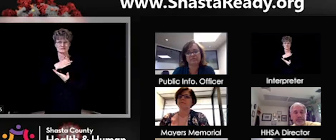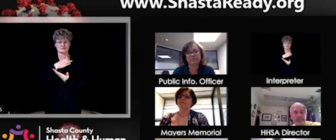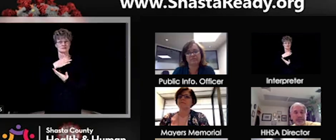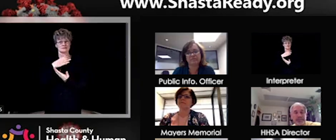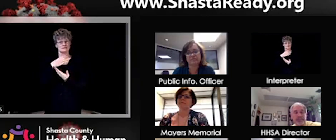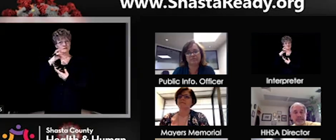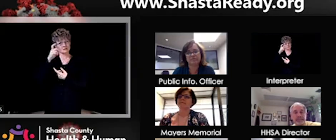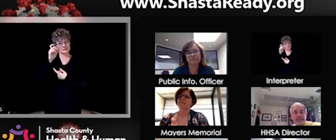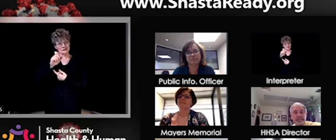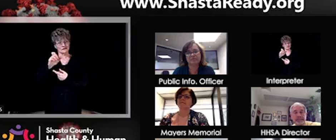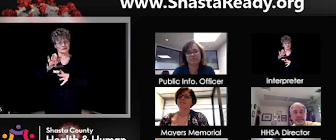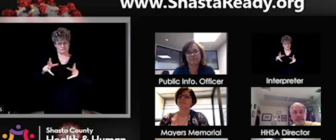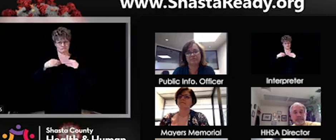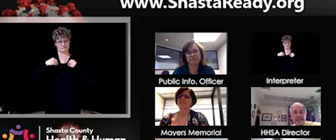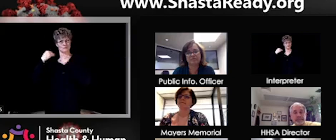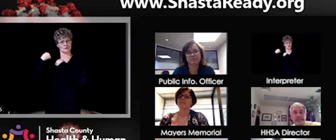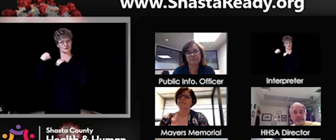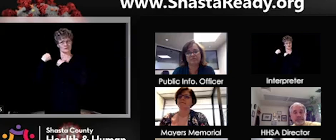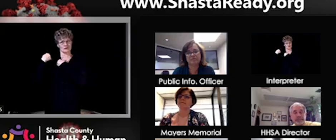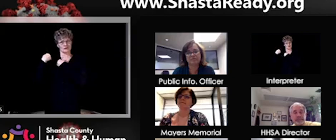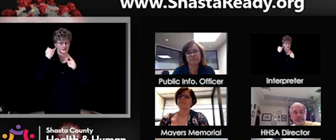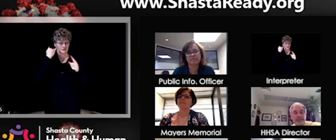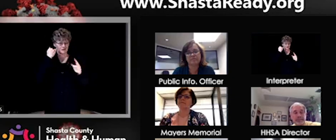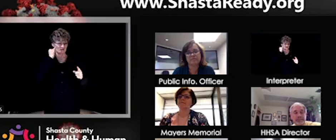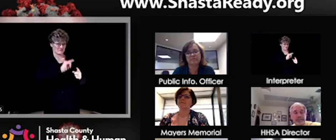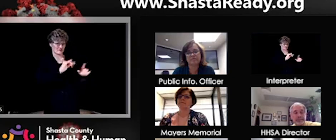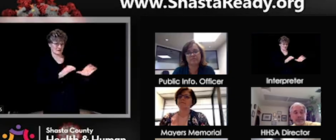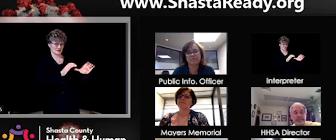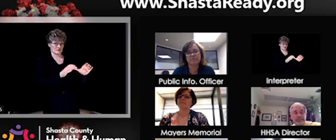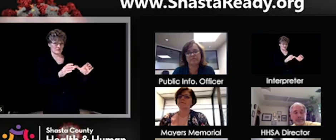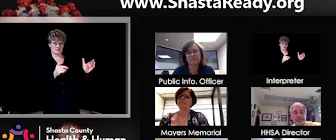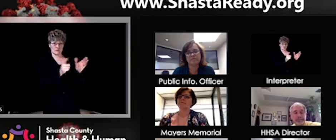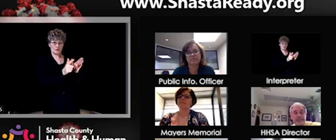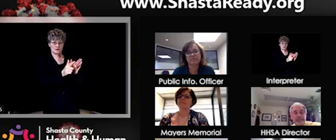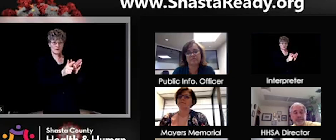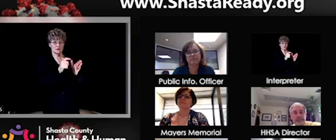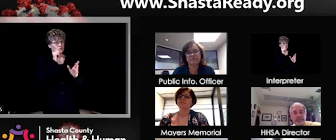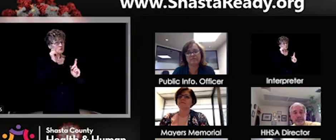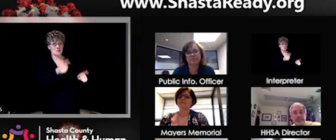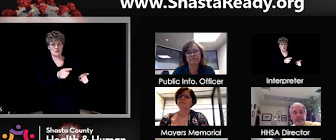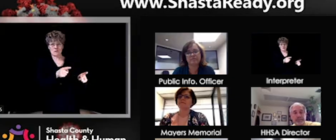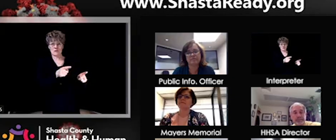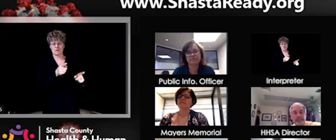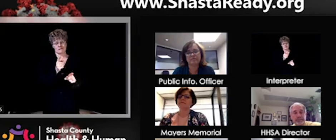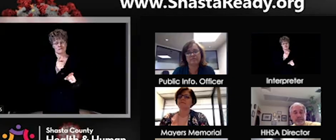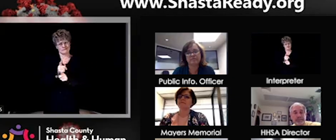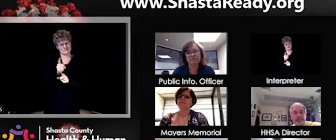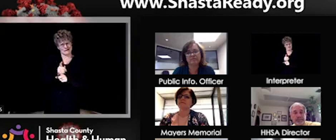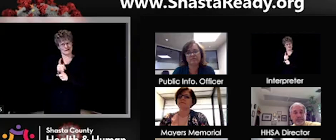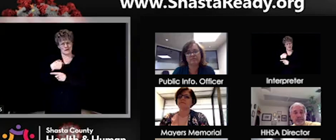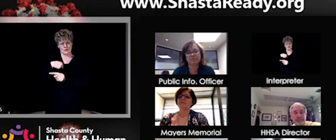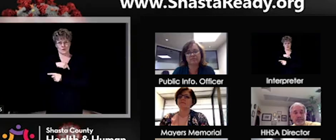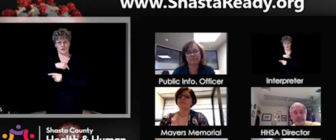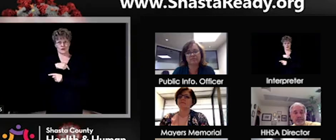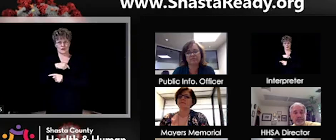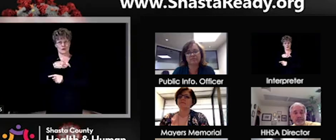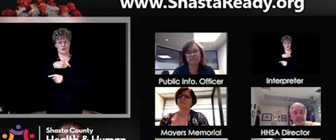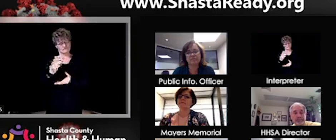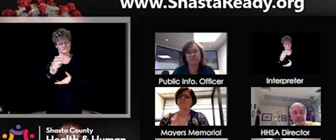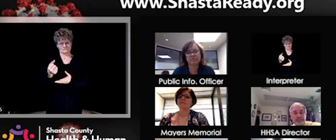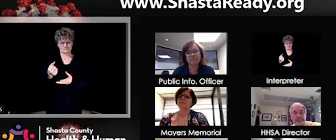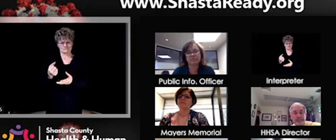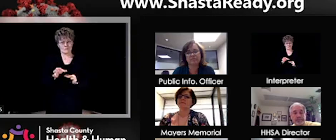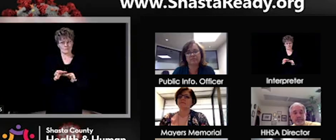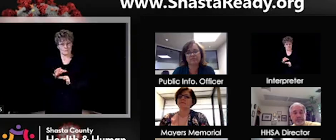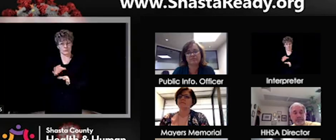now, because that actually impacts our businesses. We are holding off on mass gatherings and non-essential travel so that